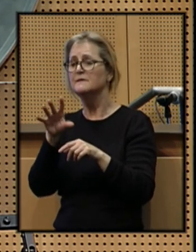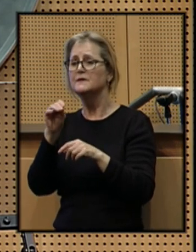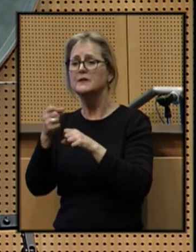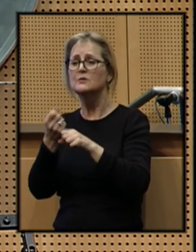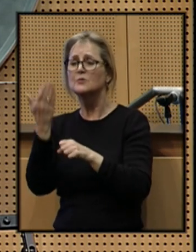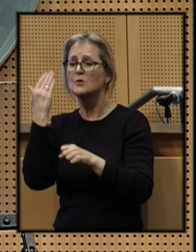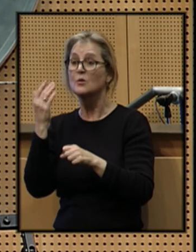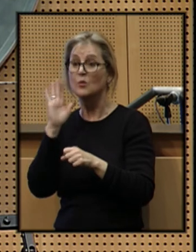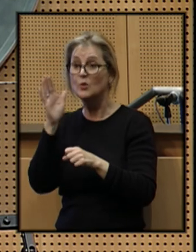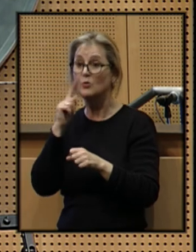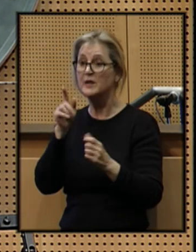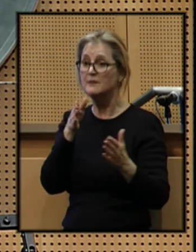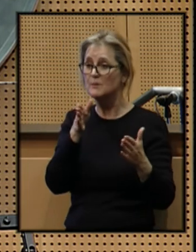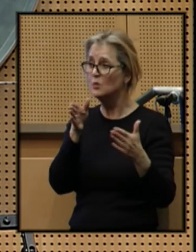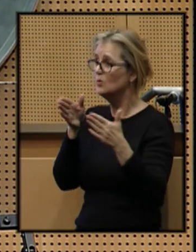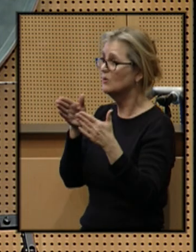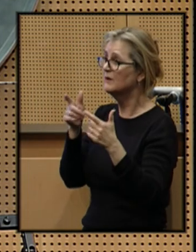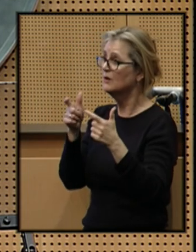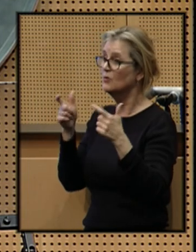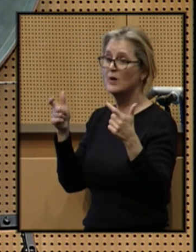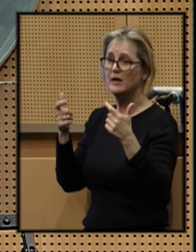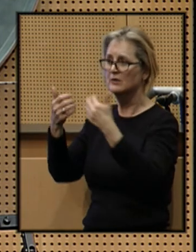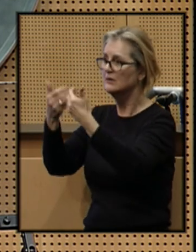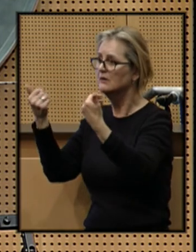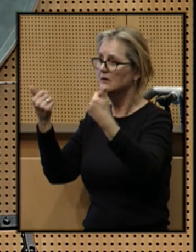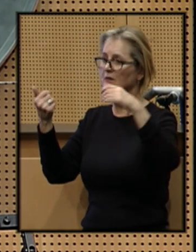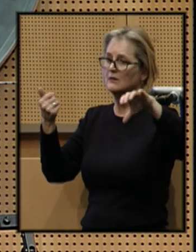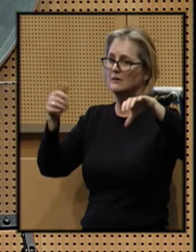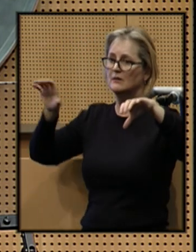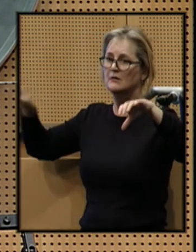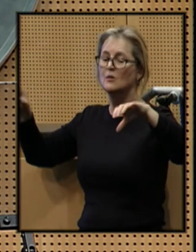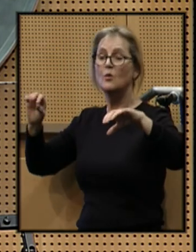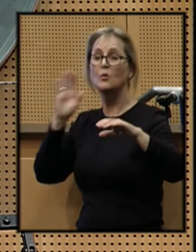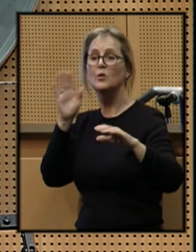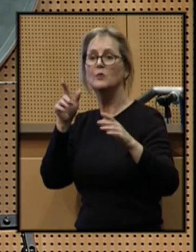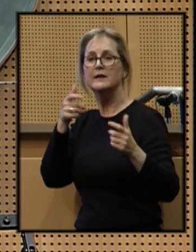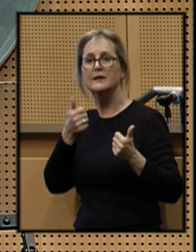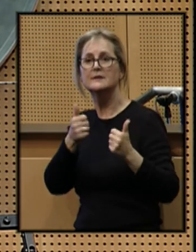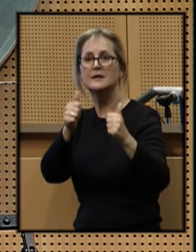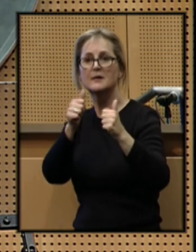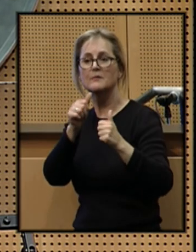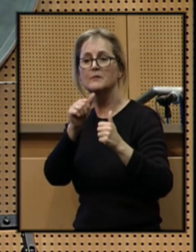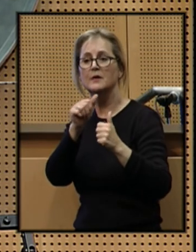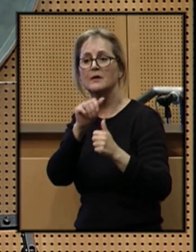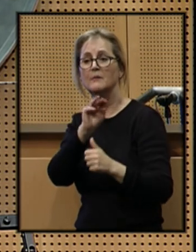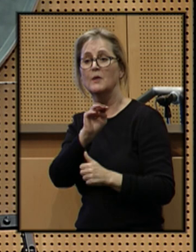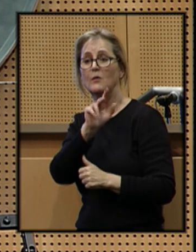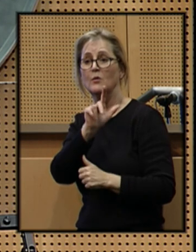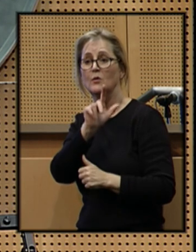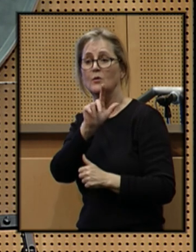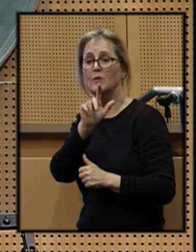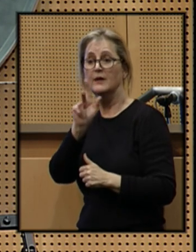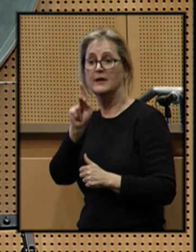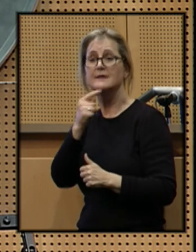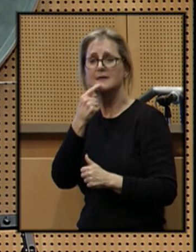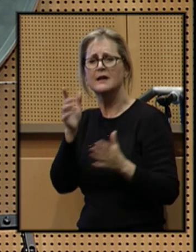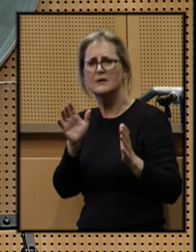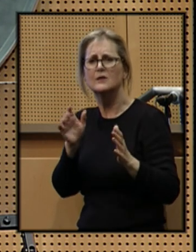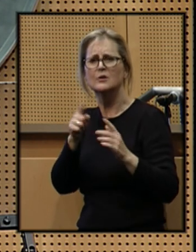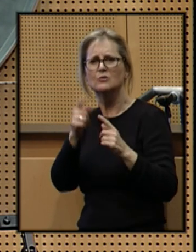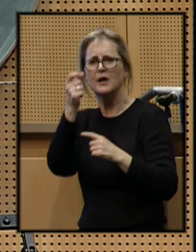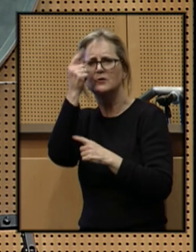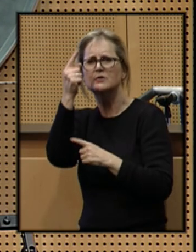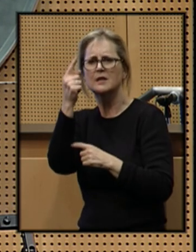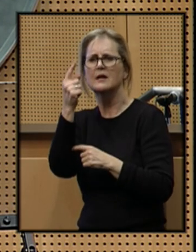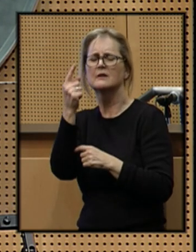Will we move towards greater polarization? Or will we attempt, as Dr. King urged us, to understand